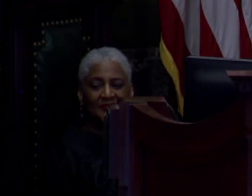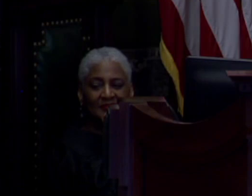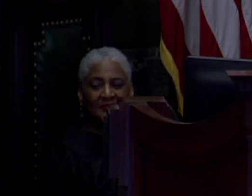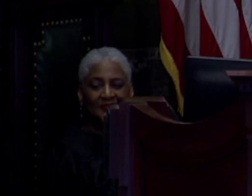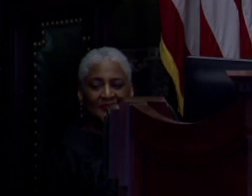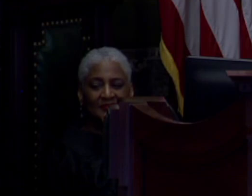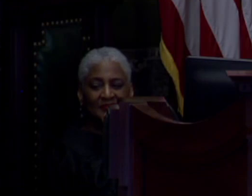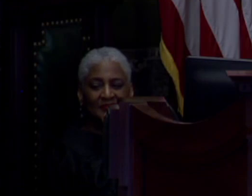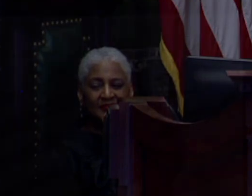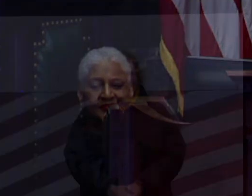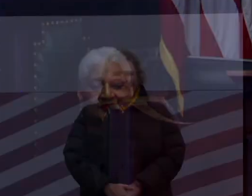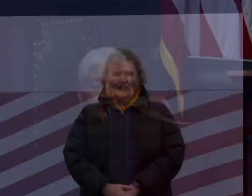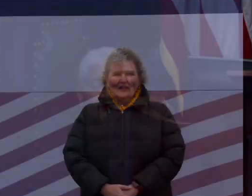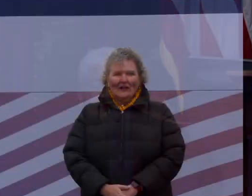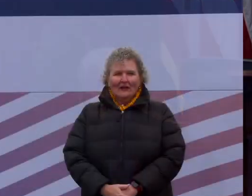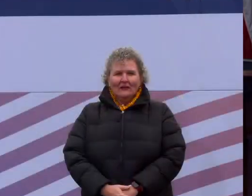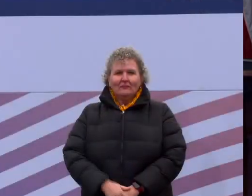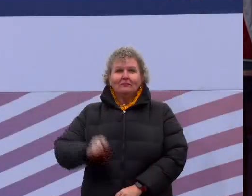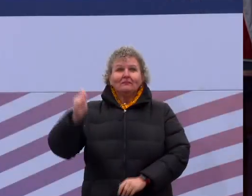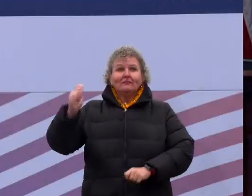The Senate will come to order.